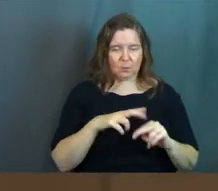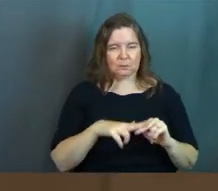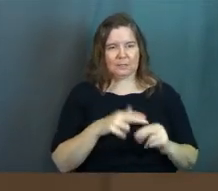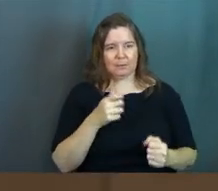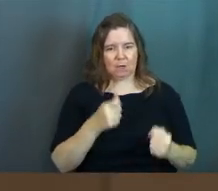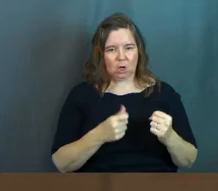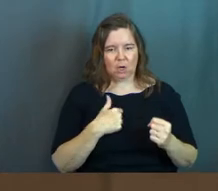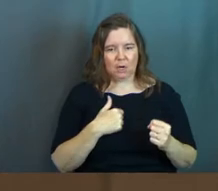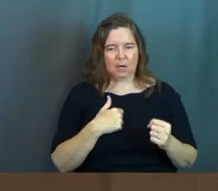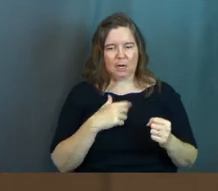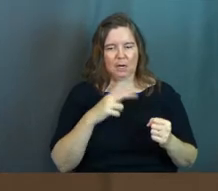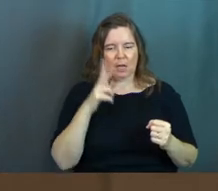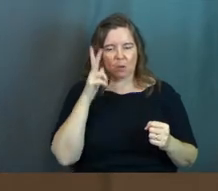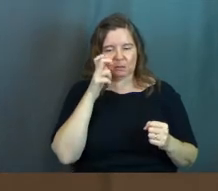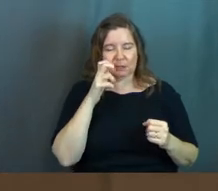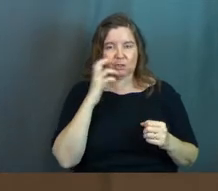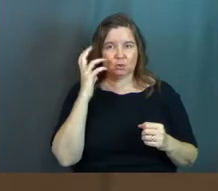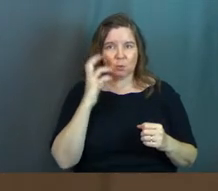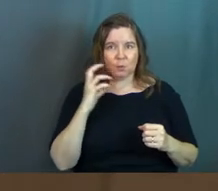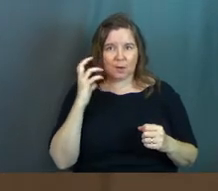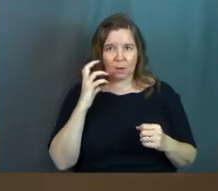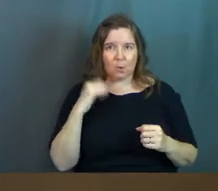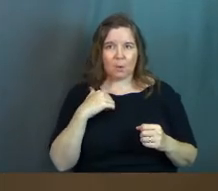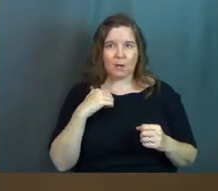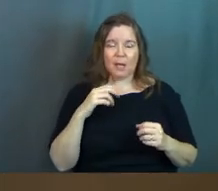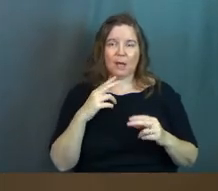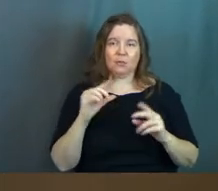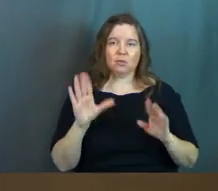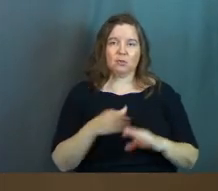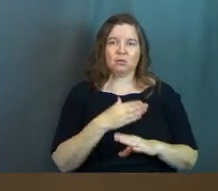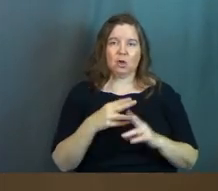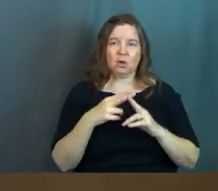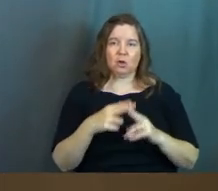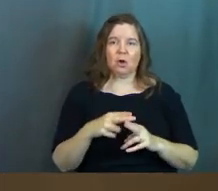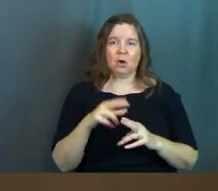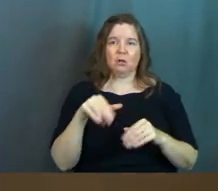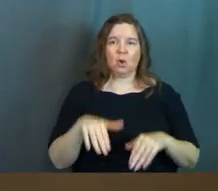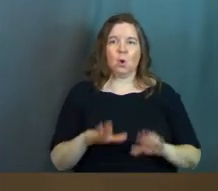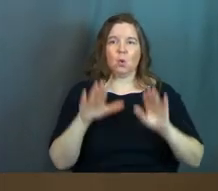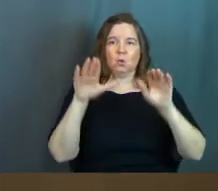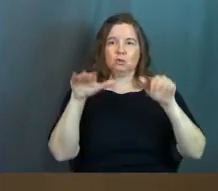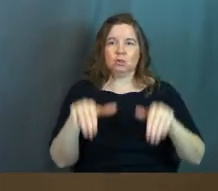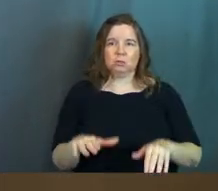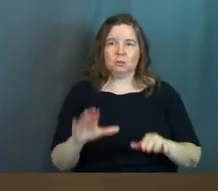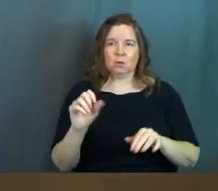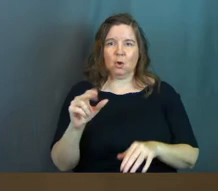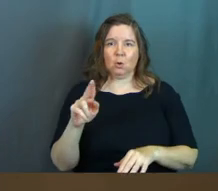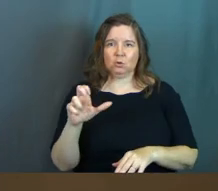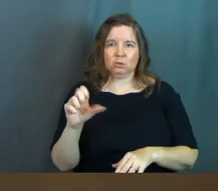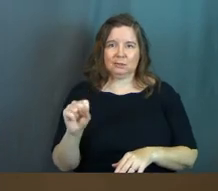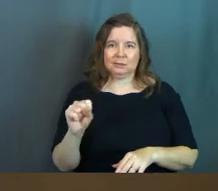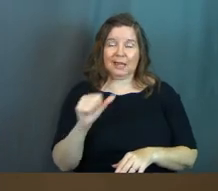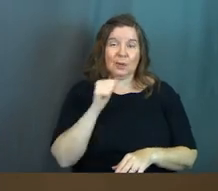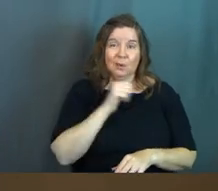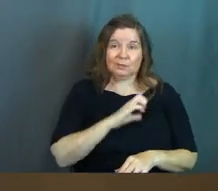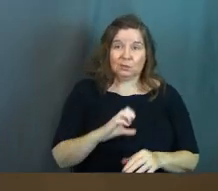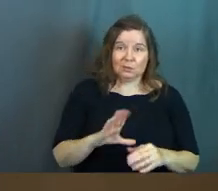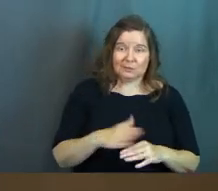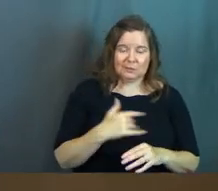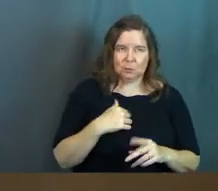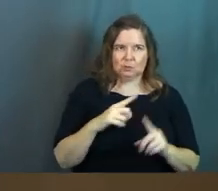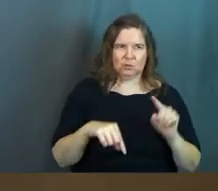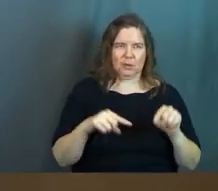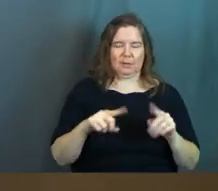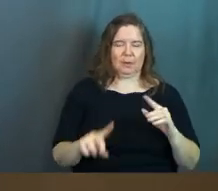car and I was listening to the radio and oceans came on and it was not a Christian station. So it was just like random. Um,